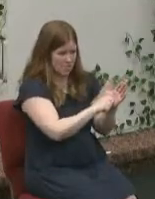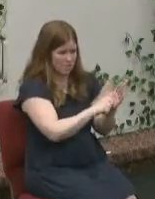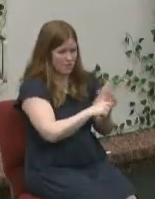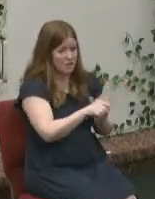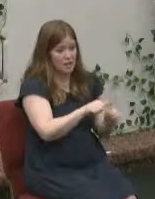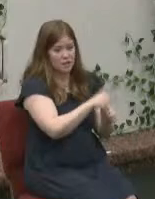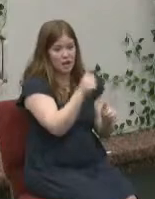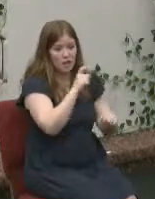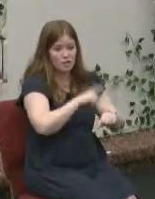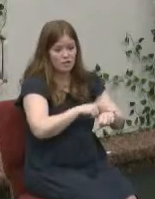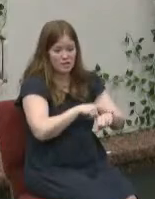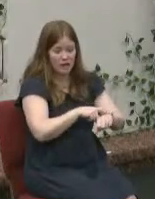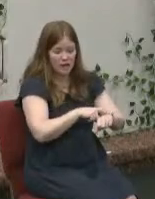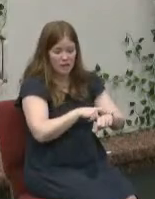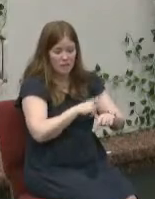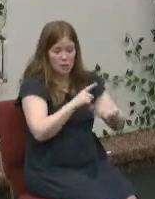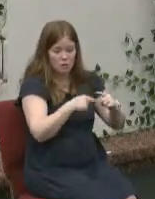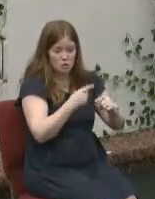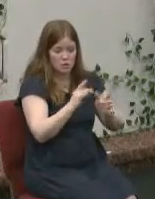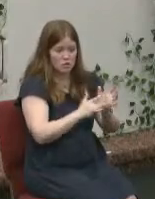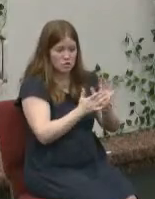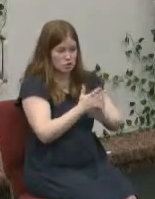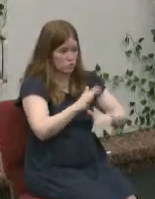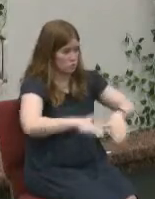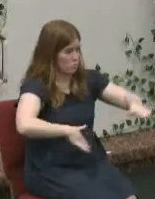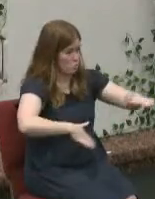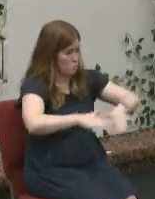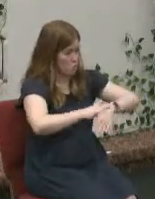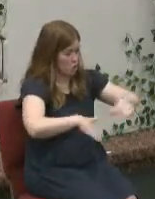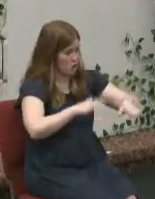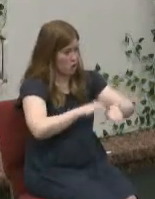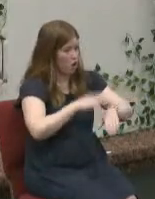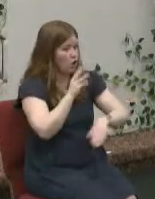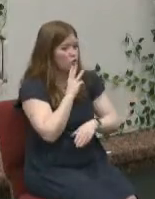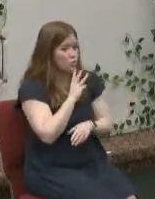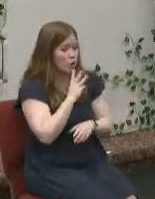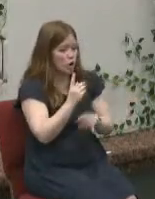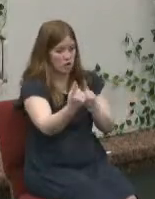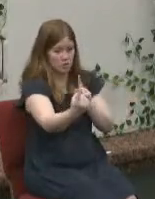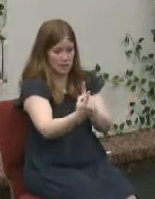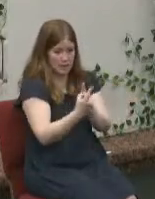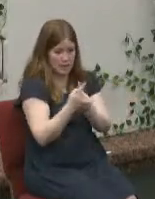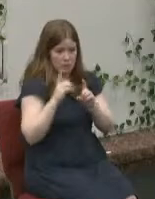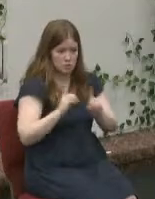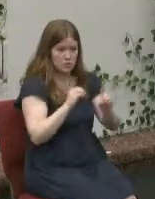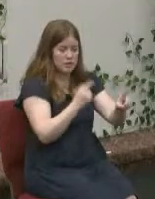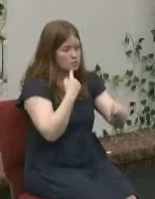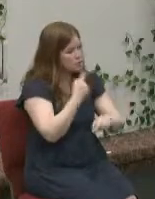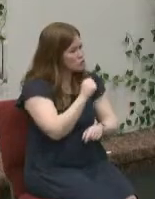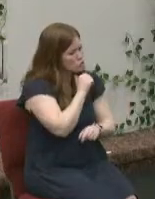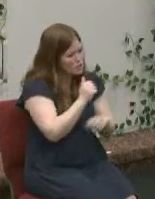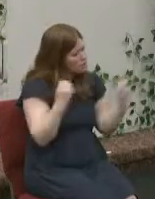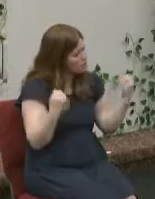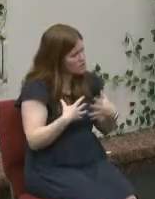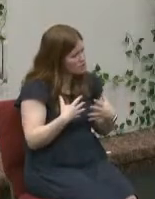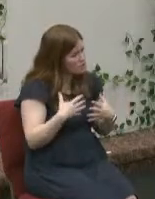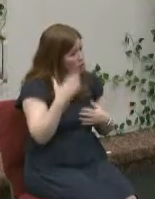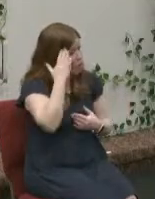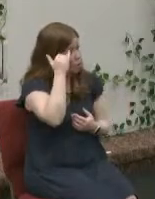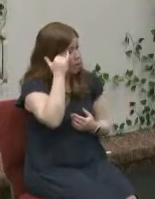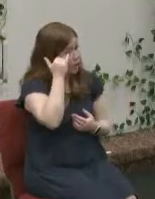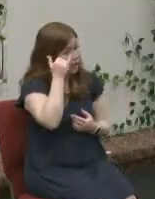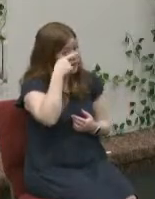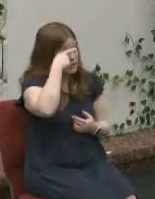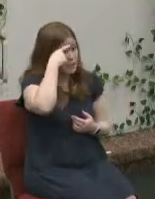the only other time is when jesus is walking on the water and he comes to the disciples and he says don't be afraid you know why because